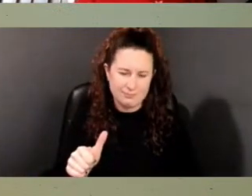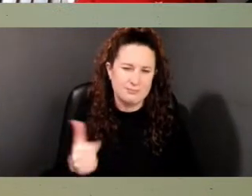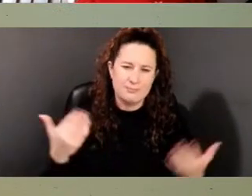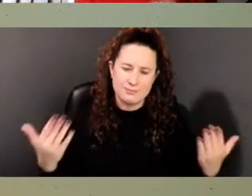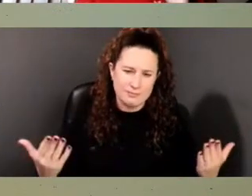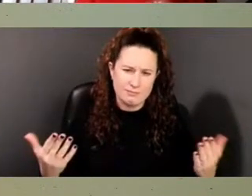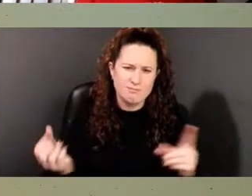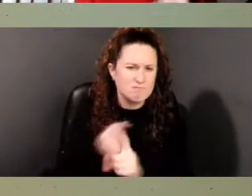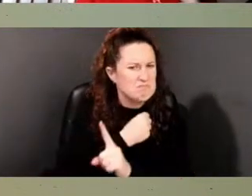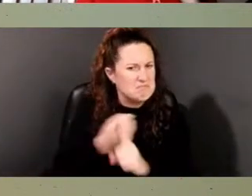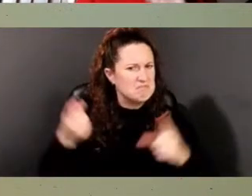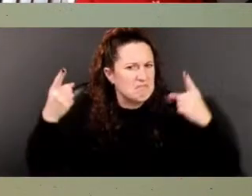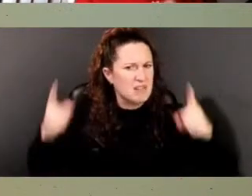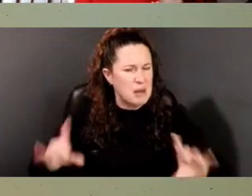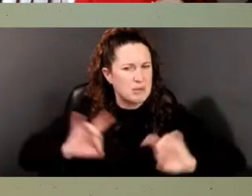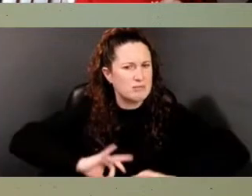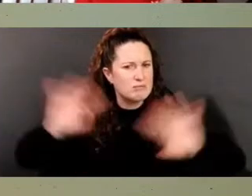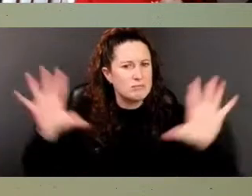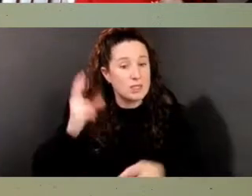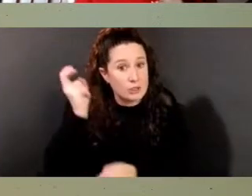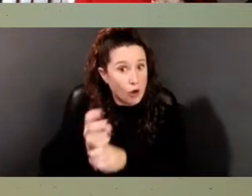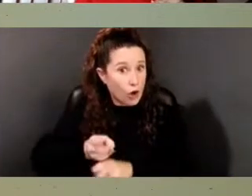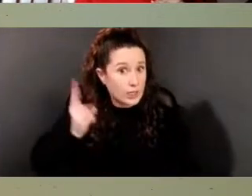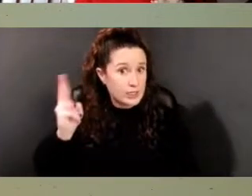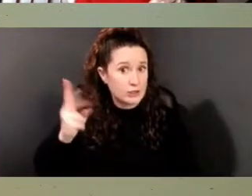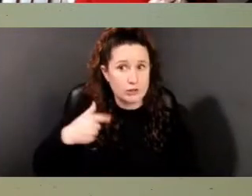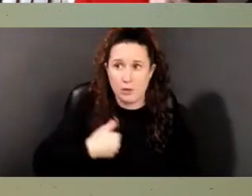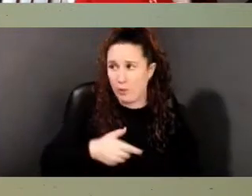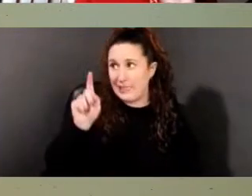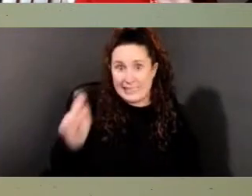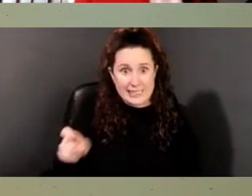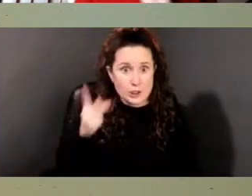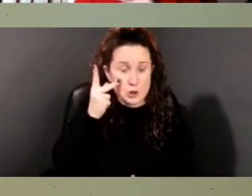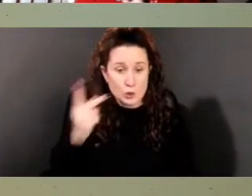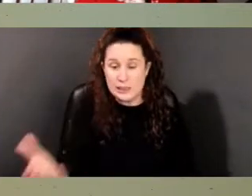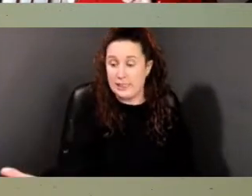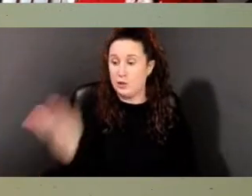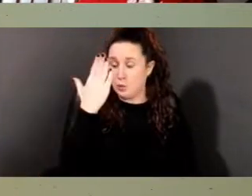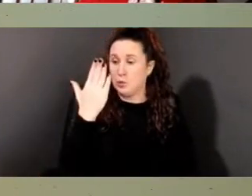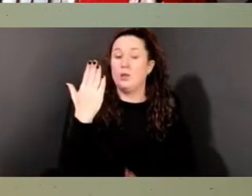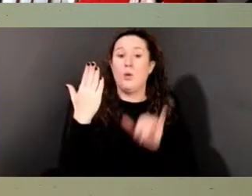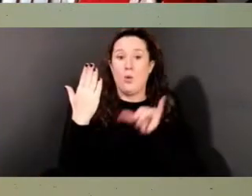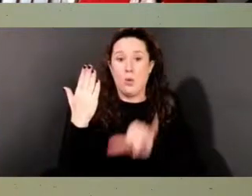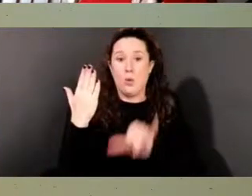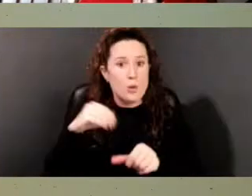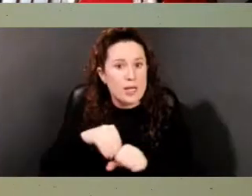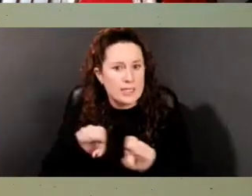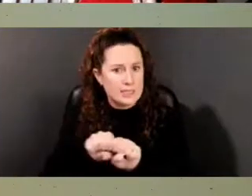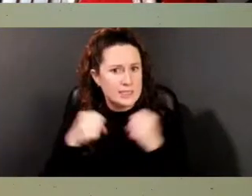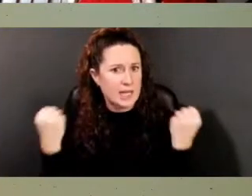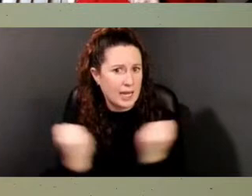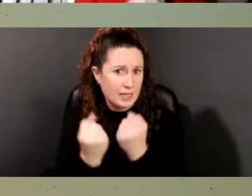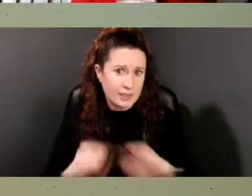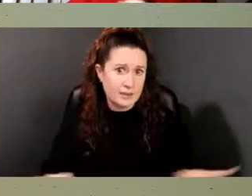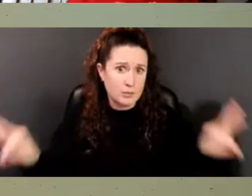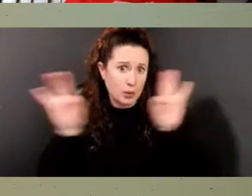that we need to know. This hard history that we need to confront, um, you know, in, in our society. Next slide, please.